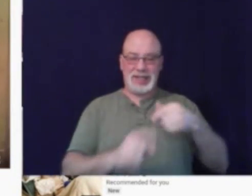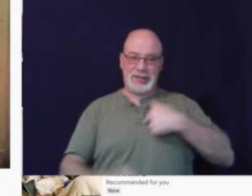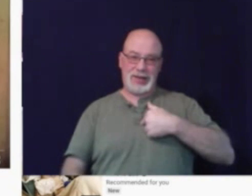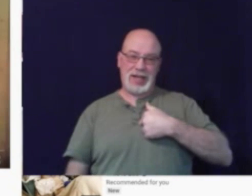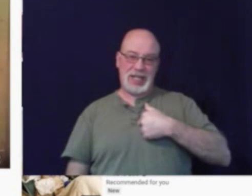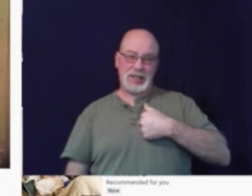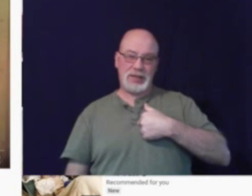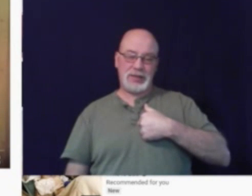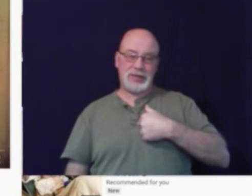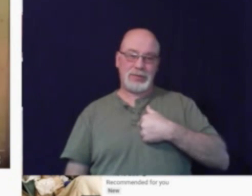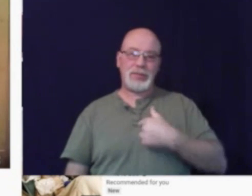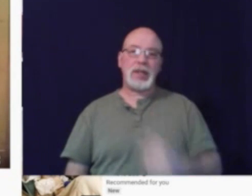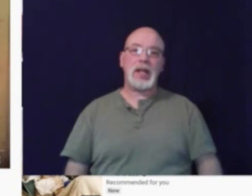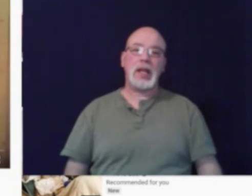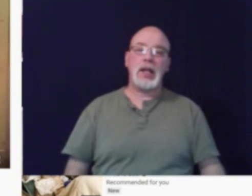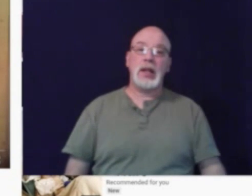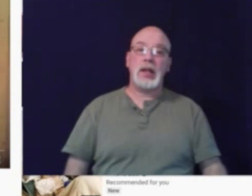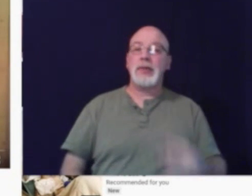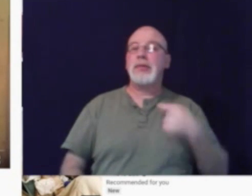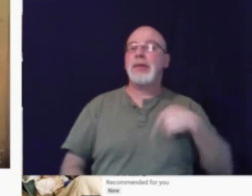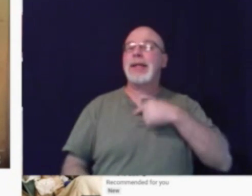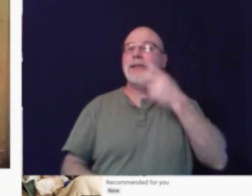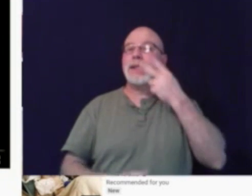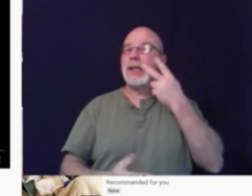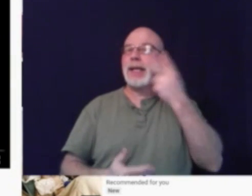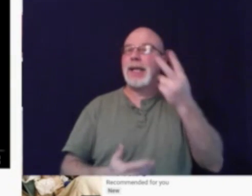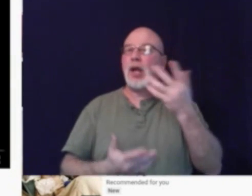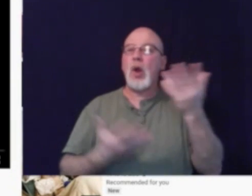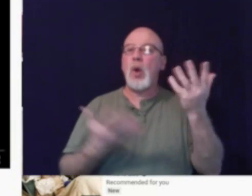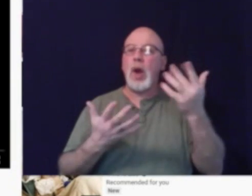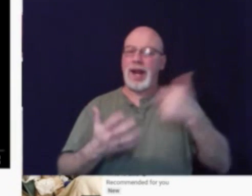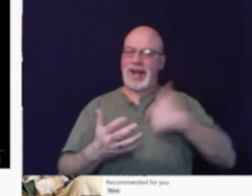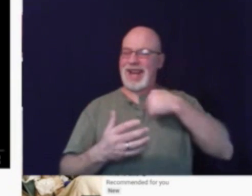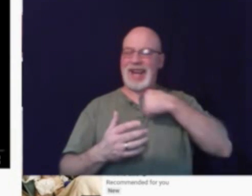let's see what I ain't gonna paint no more is about.